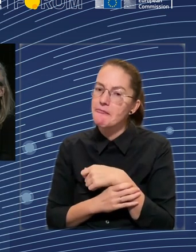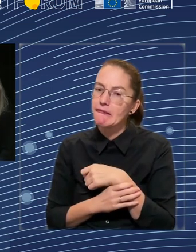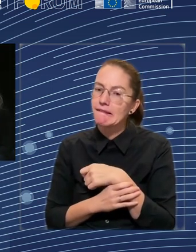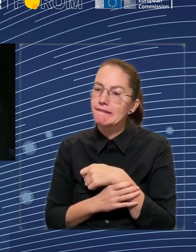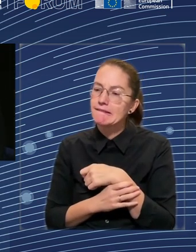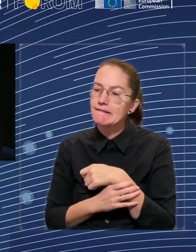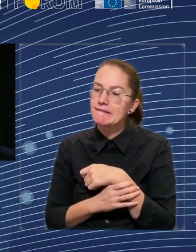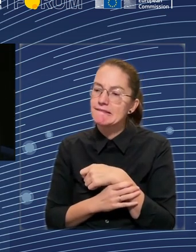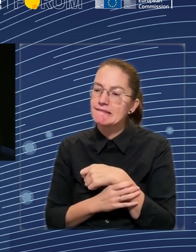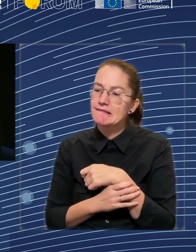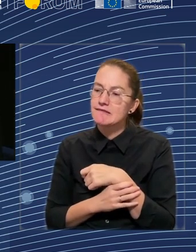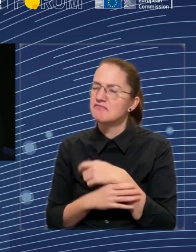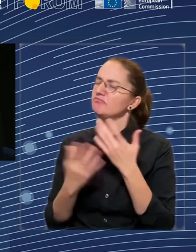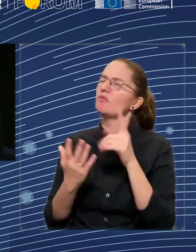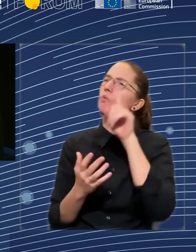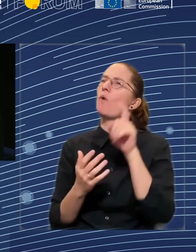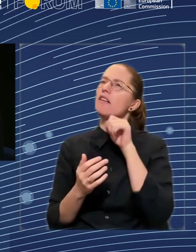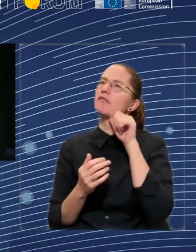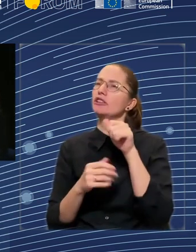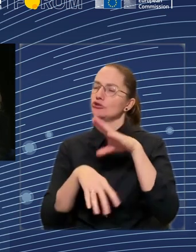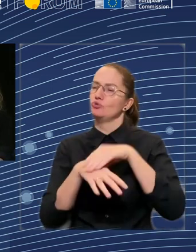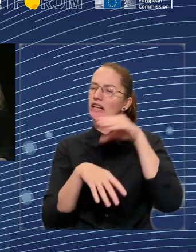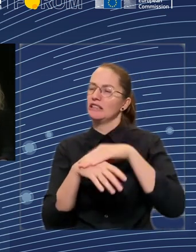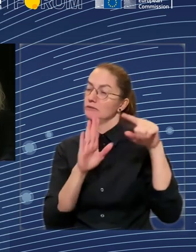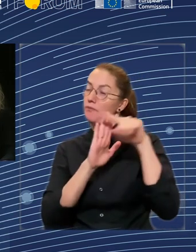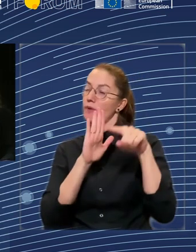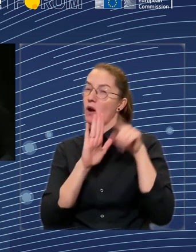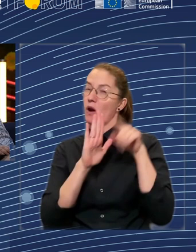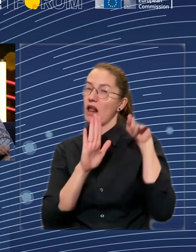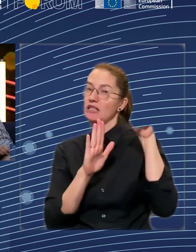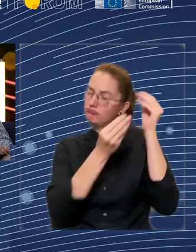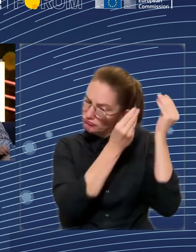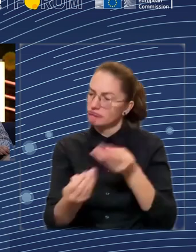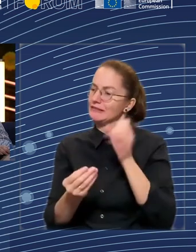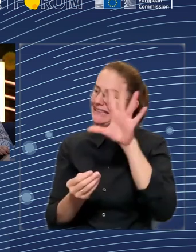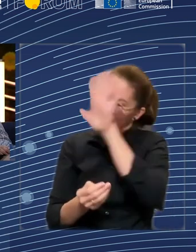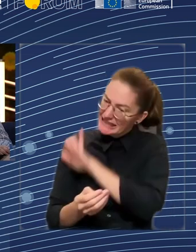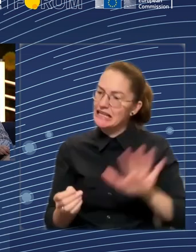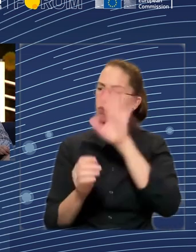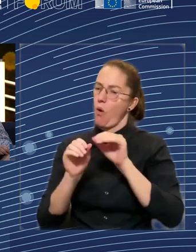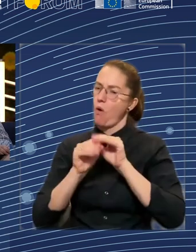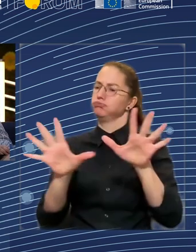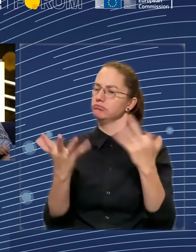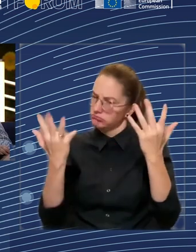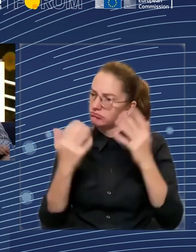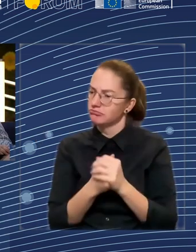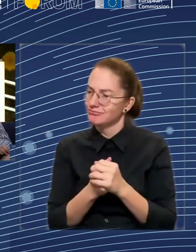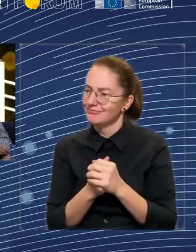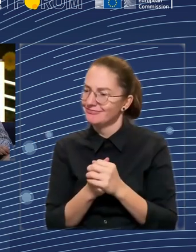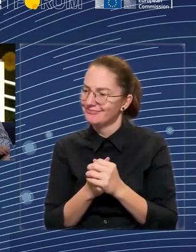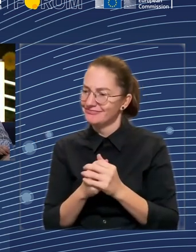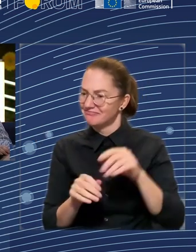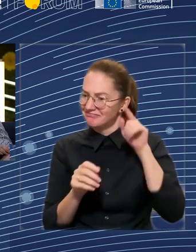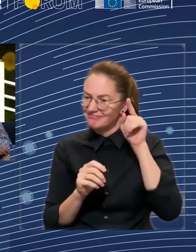And Neska, last but not least, if you could wave a magic wand. Yes, just also sneaking peek on what's on the screen.